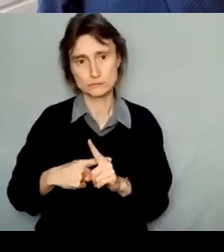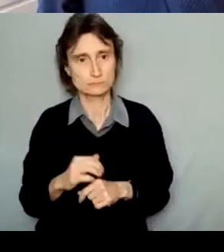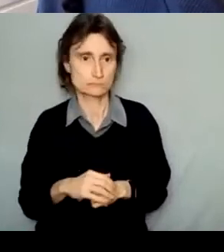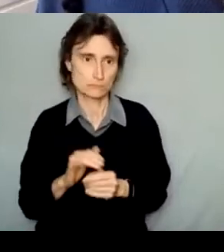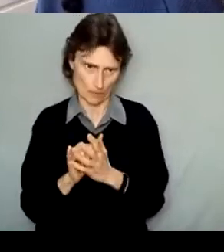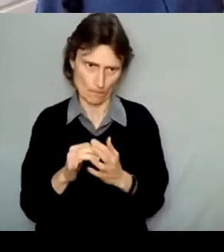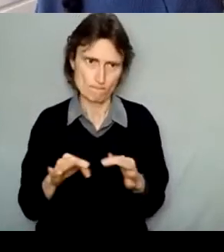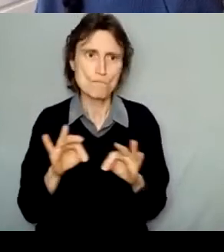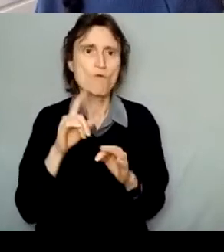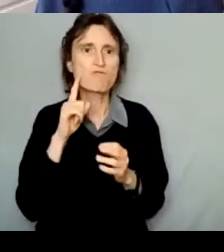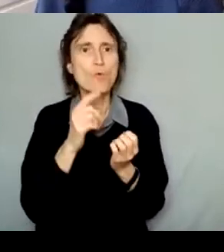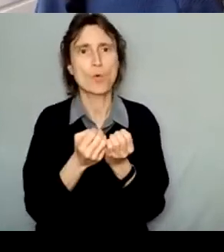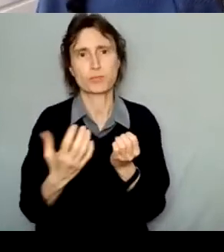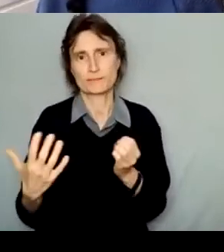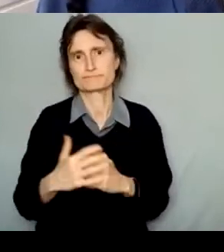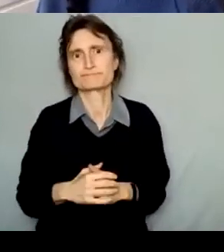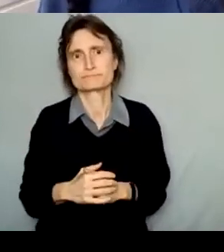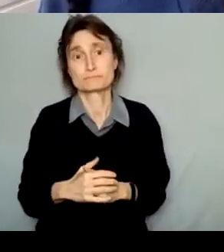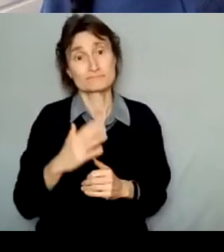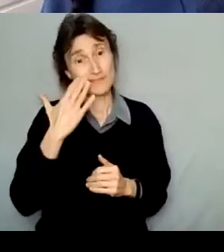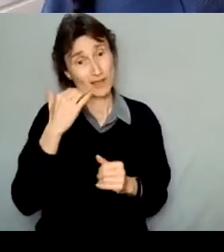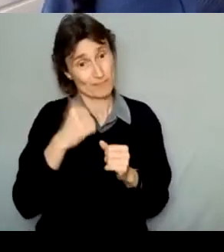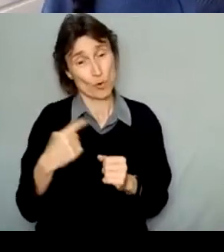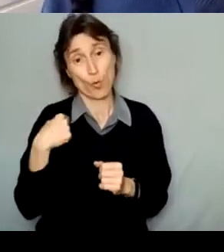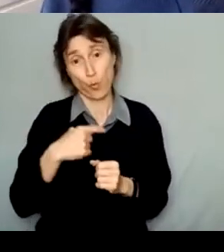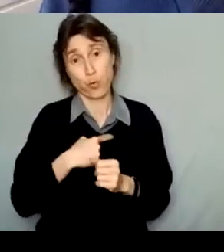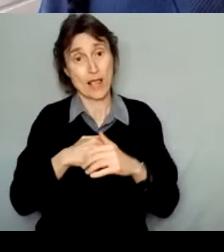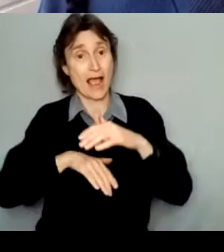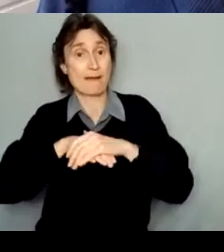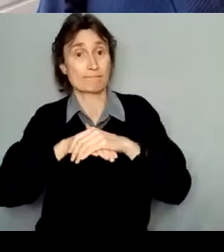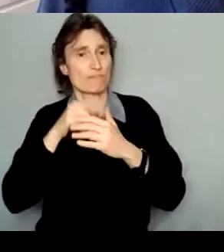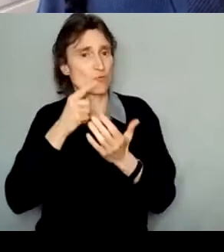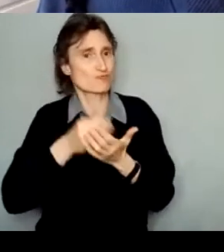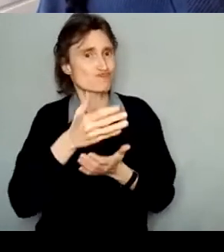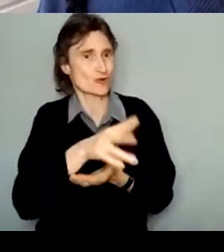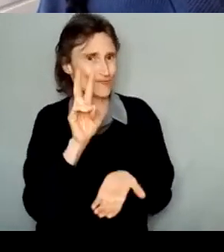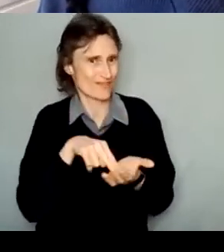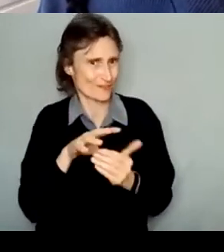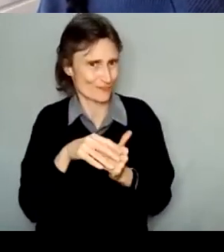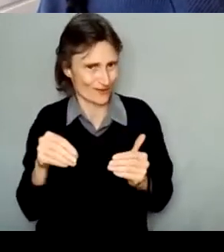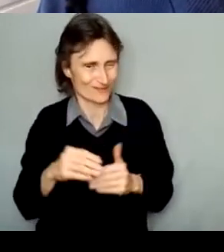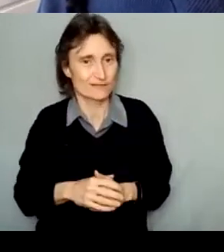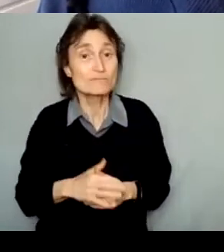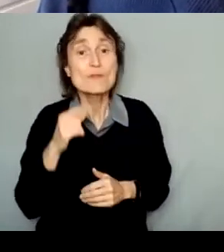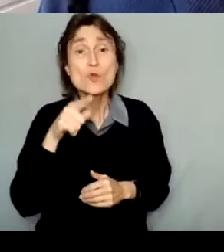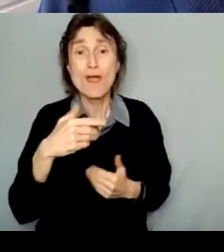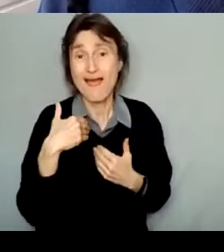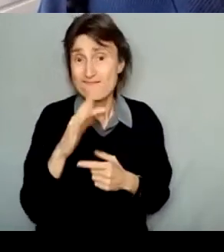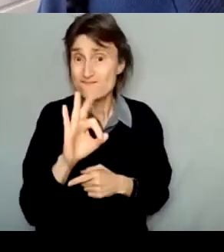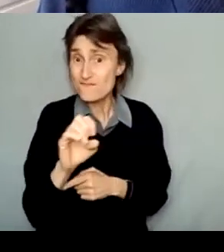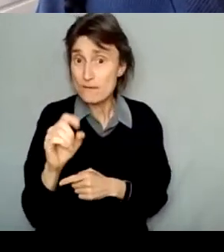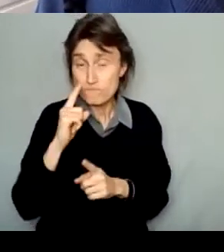for the equipment piece, since there's now a cap on equipment purchases. If you're outlining fees for different artists